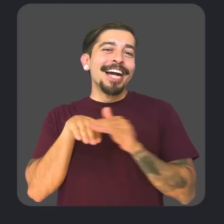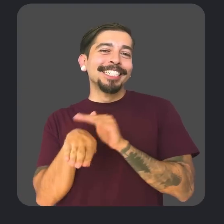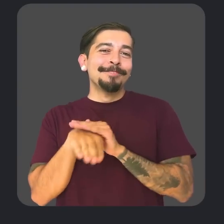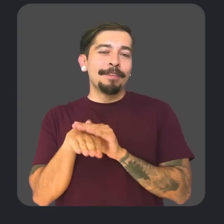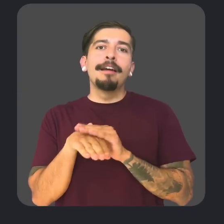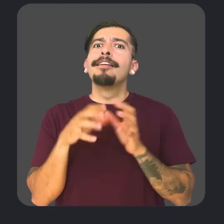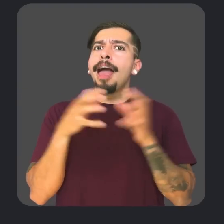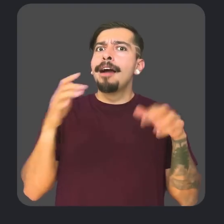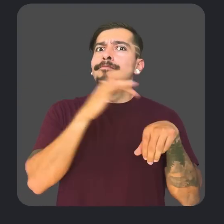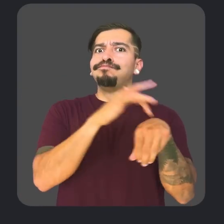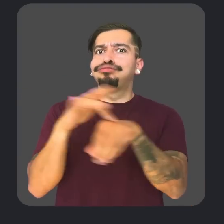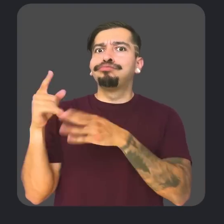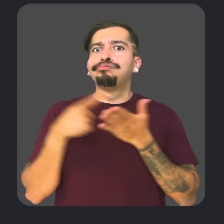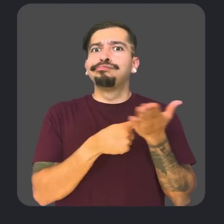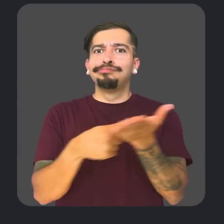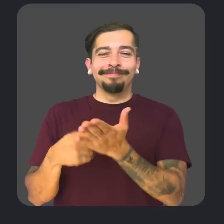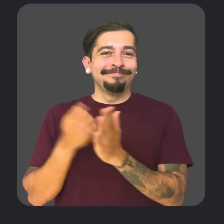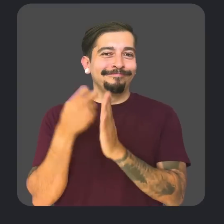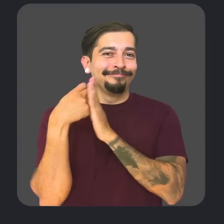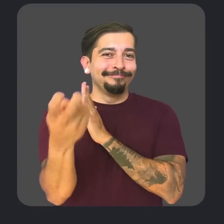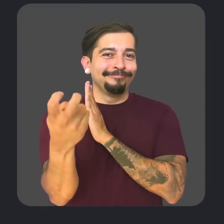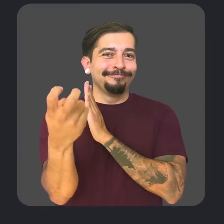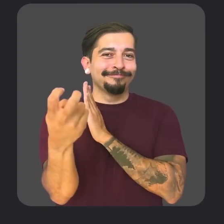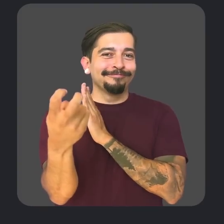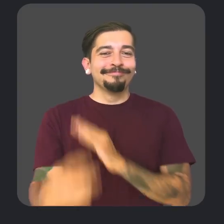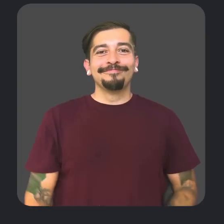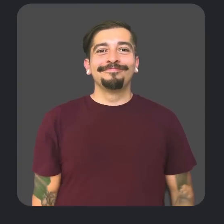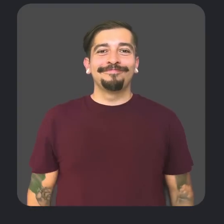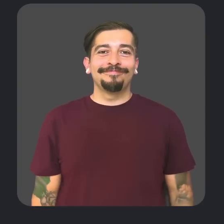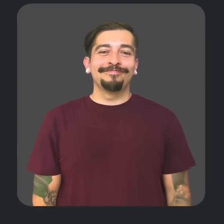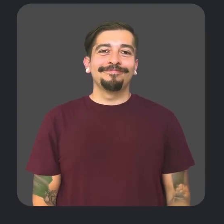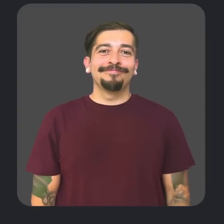Google Accessibility. We've got a lot of ground to cover, so let's get into it.